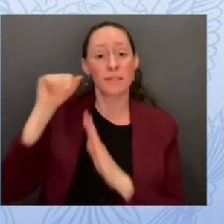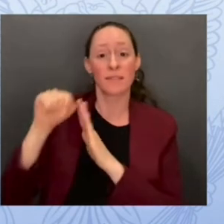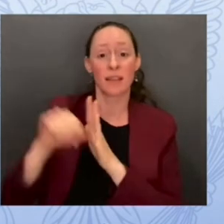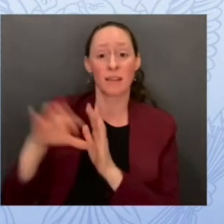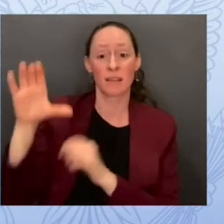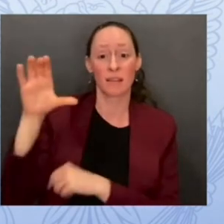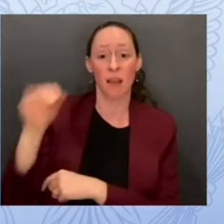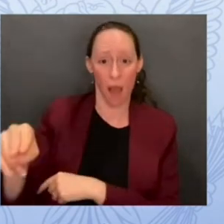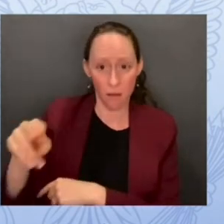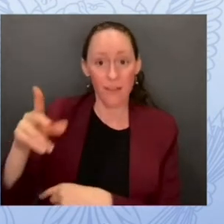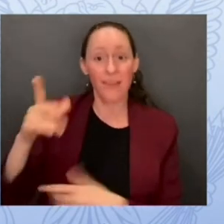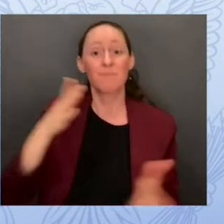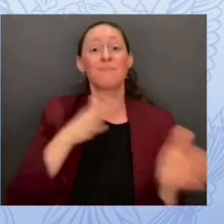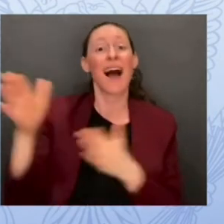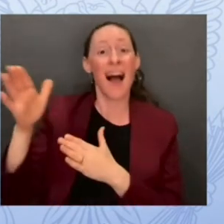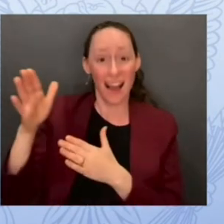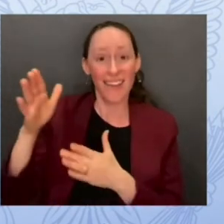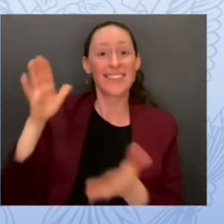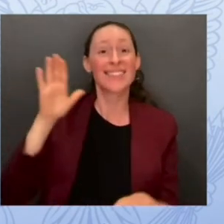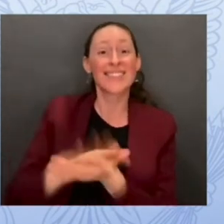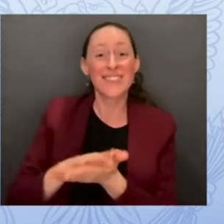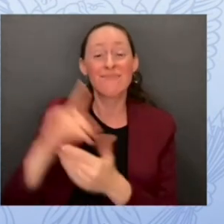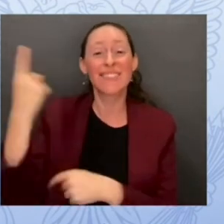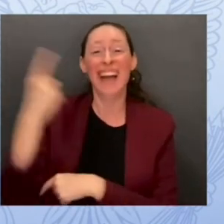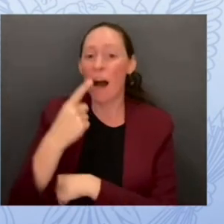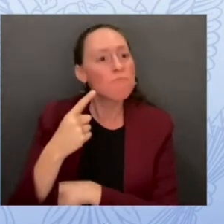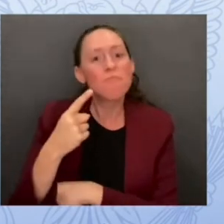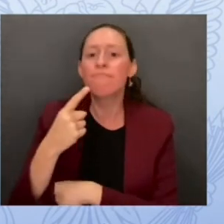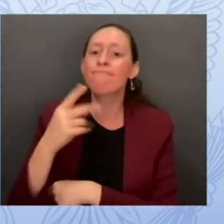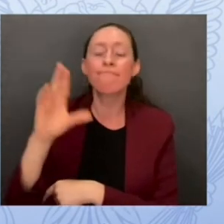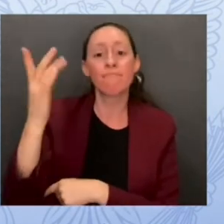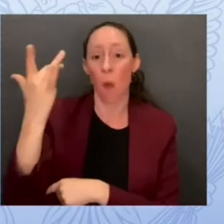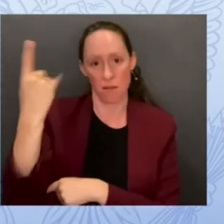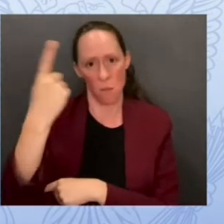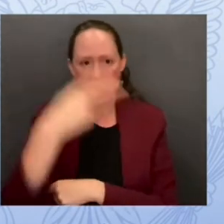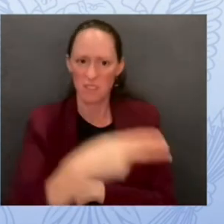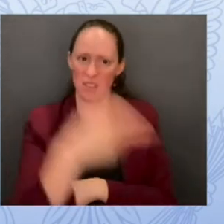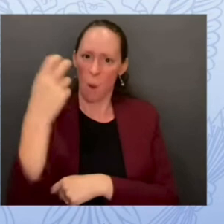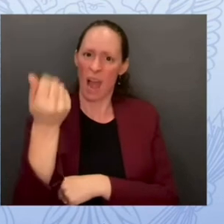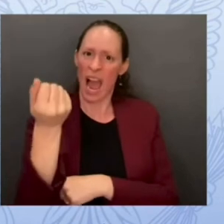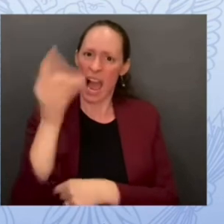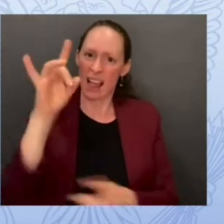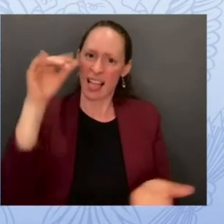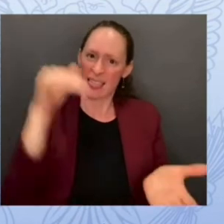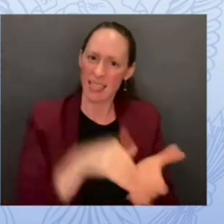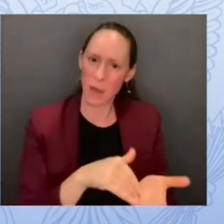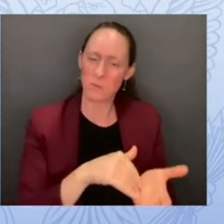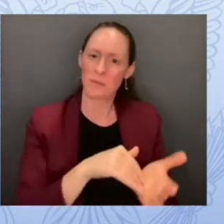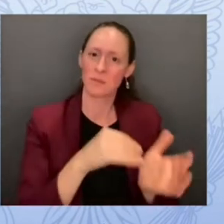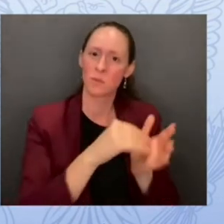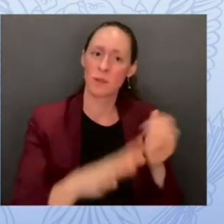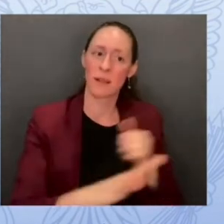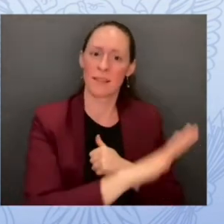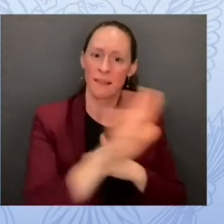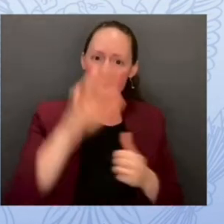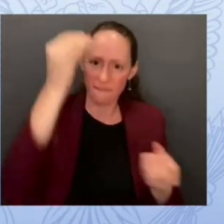because a cyber attack hit a system the district used to manage school bus routes.